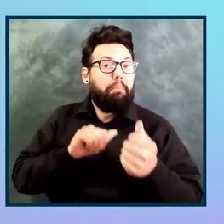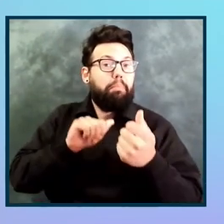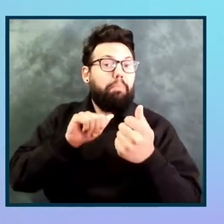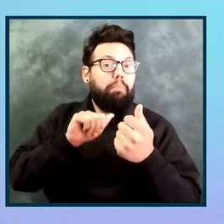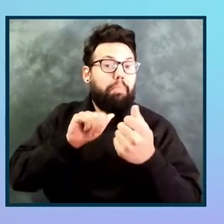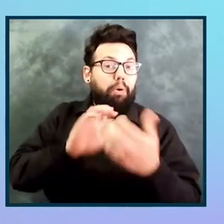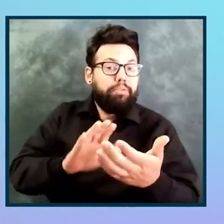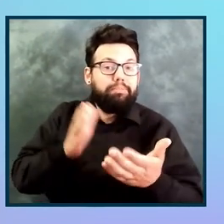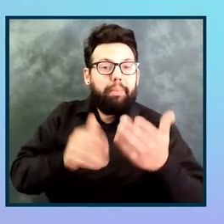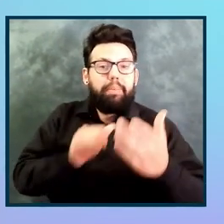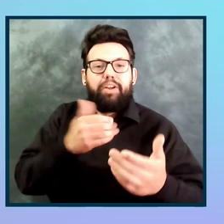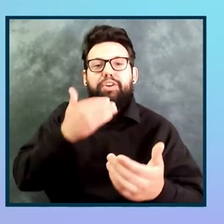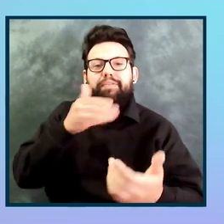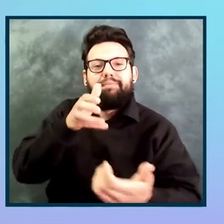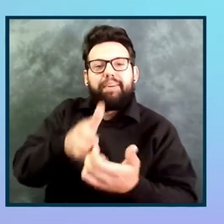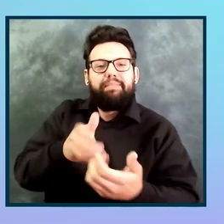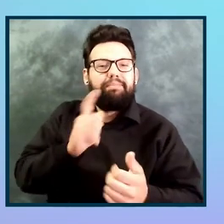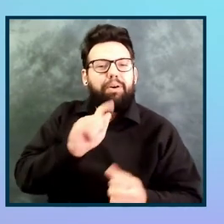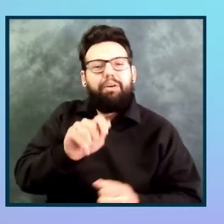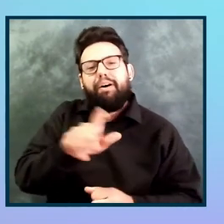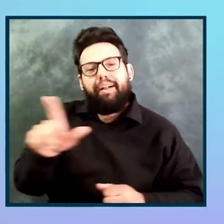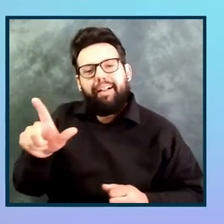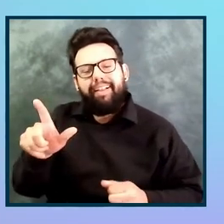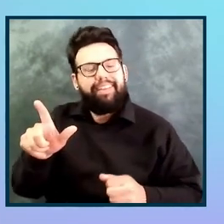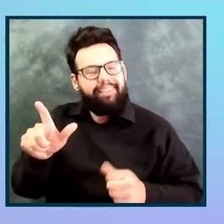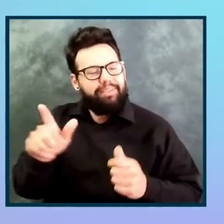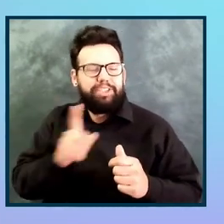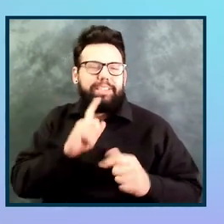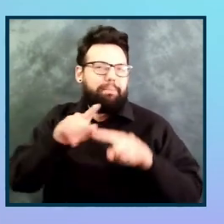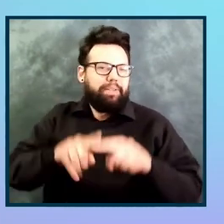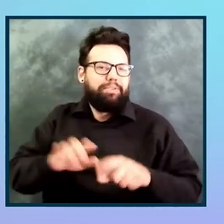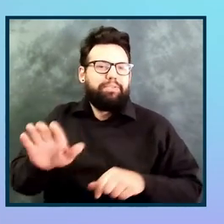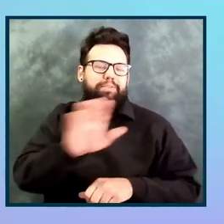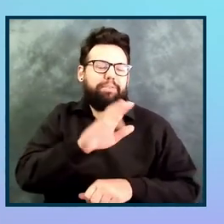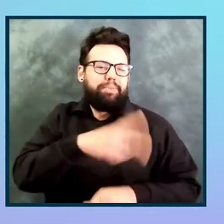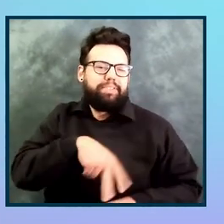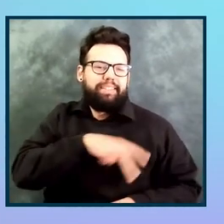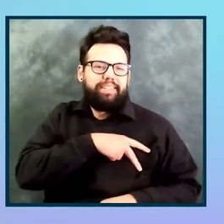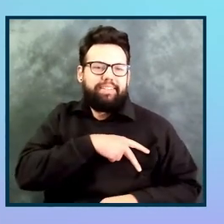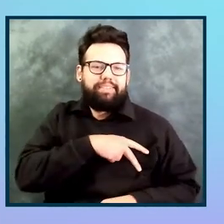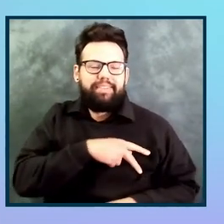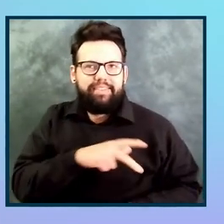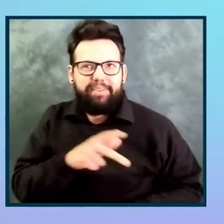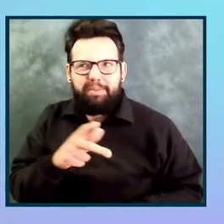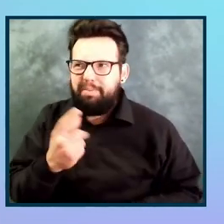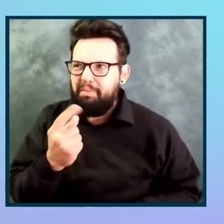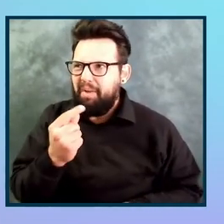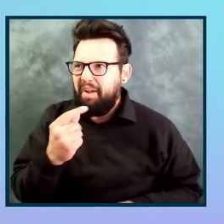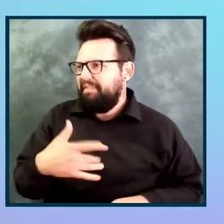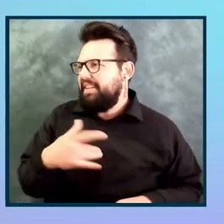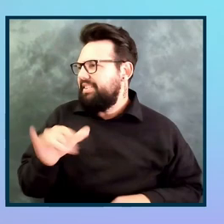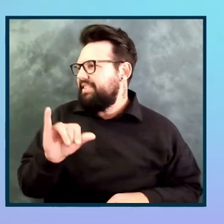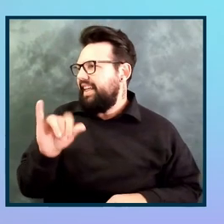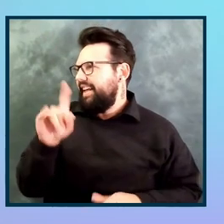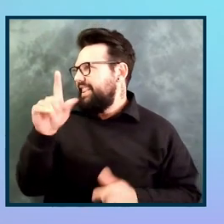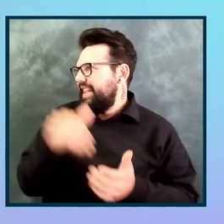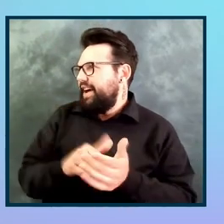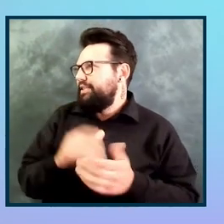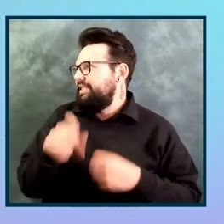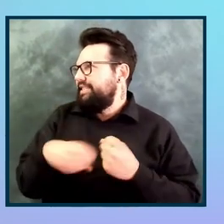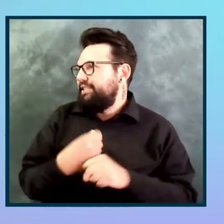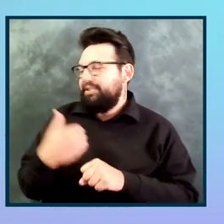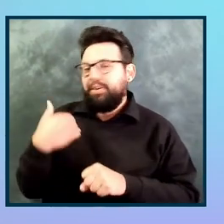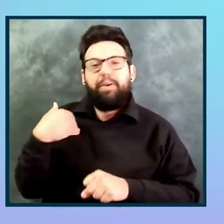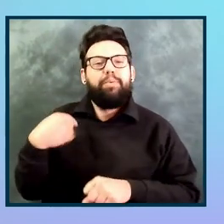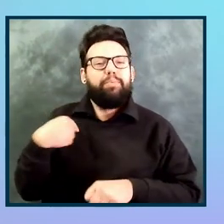depends on your personality. So what feels like 1,000 years ago, I used to work in an accessibility agency, and we